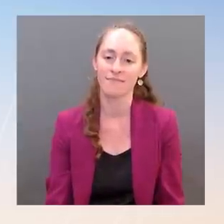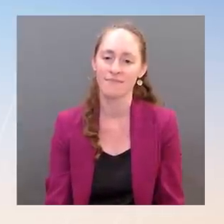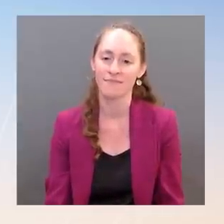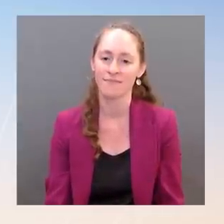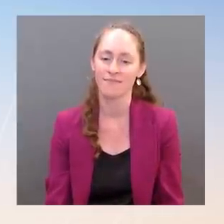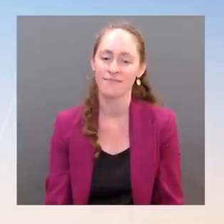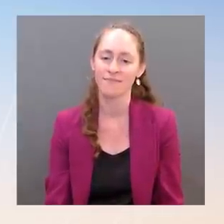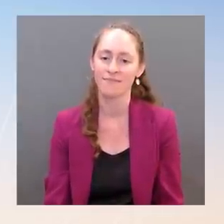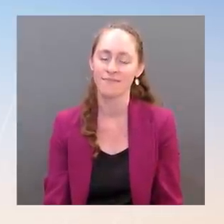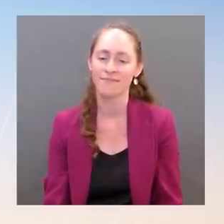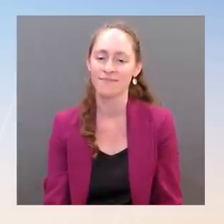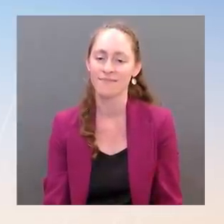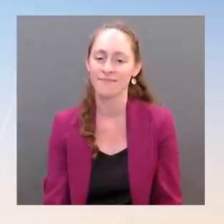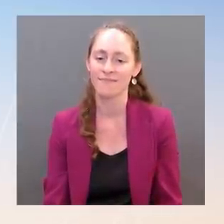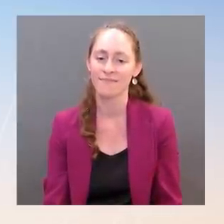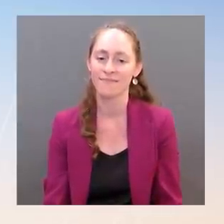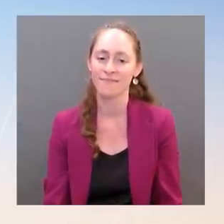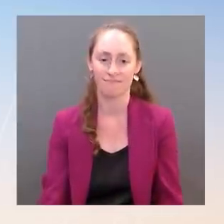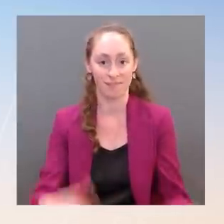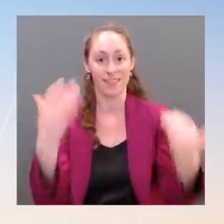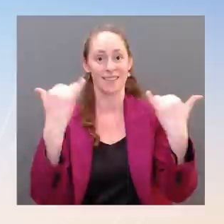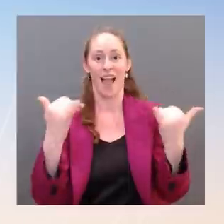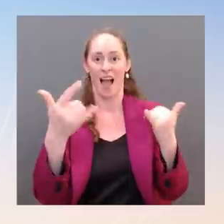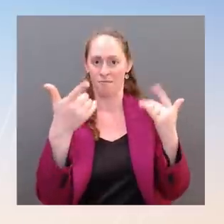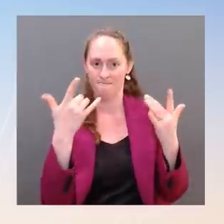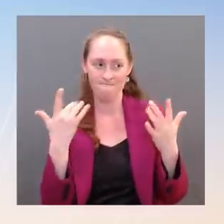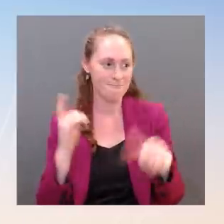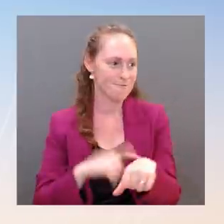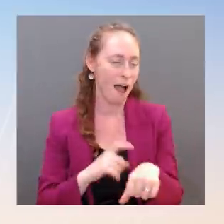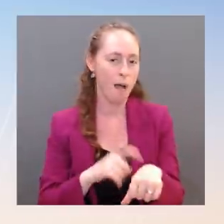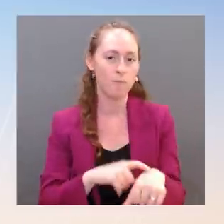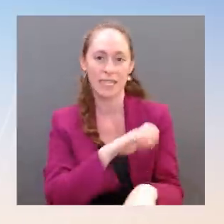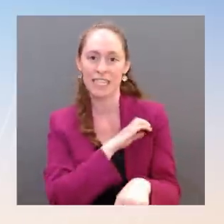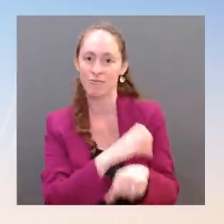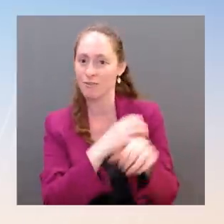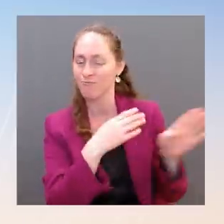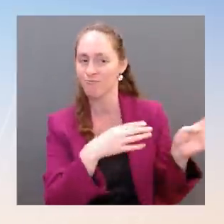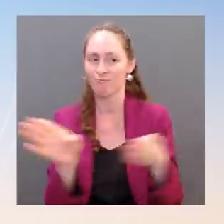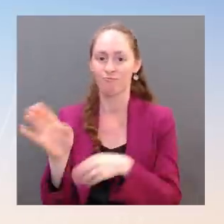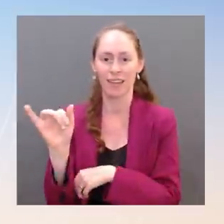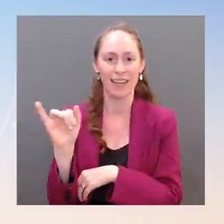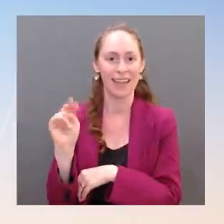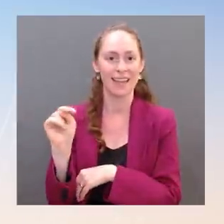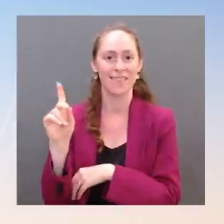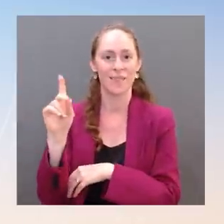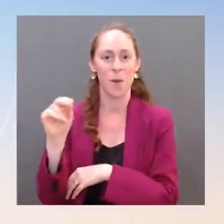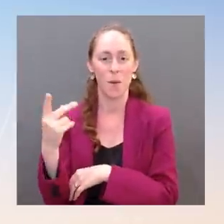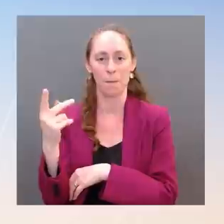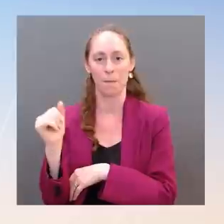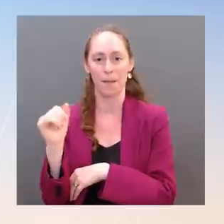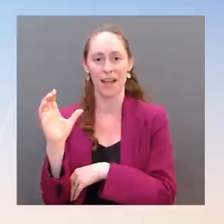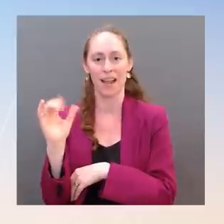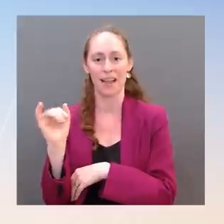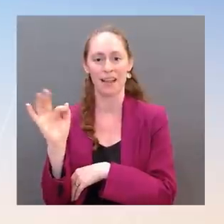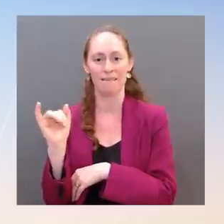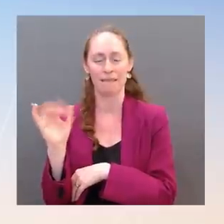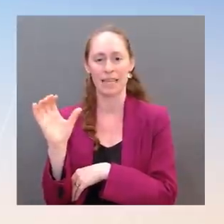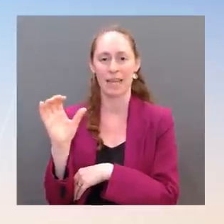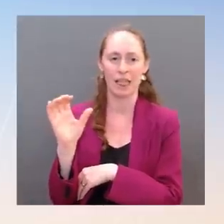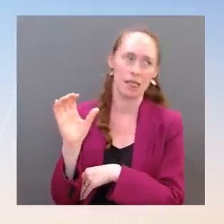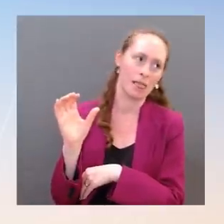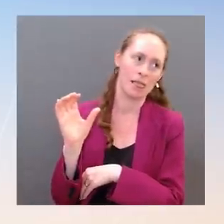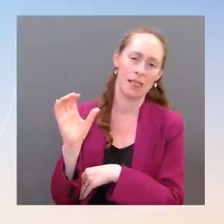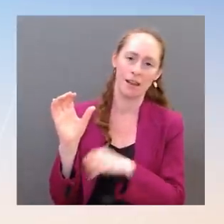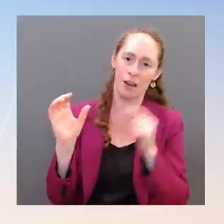juxtaposition of what is going on in the world right now, as you all are trying to focus maybe a second. And you know, it's interesting. We actually don't regard